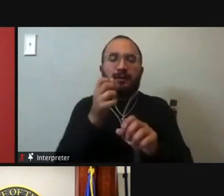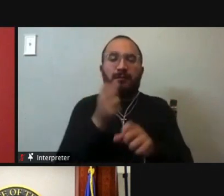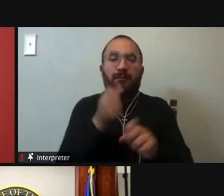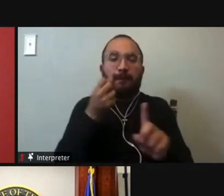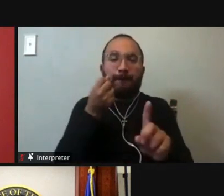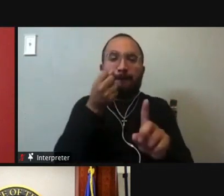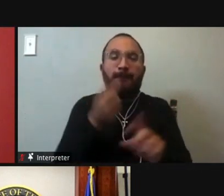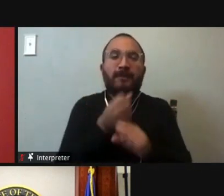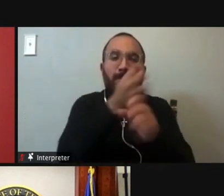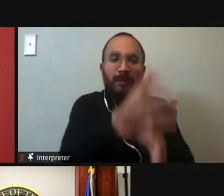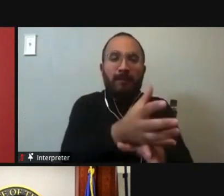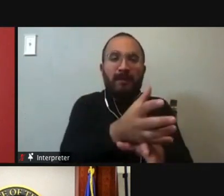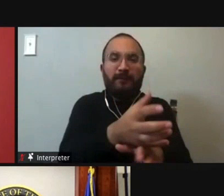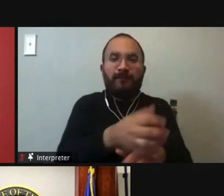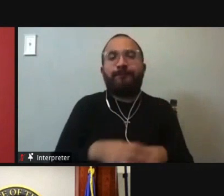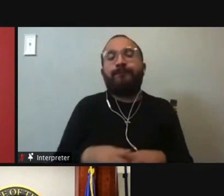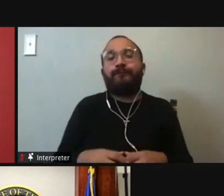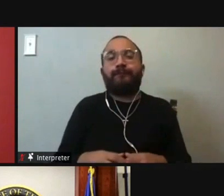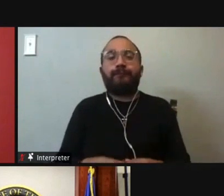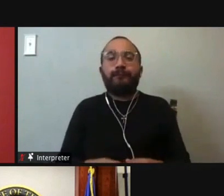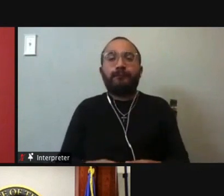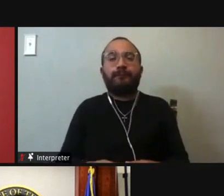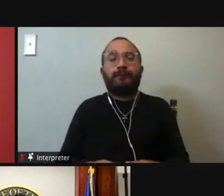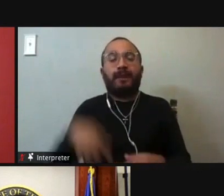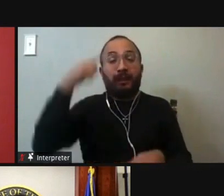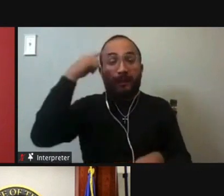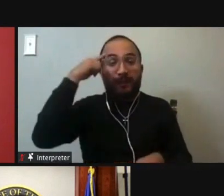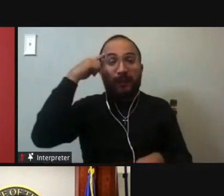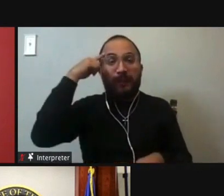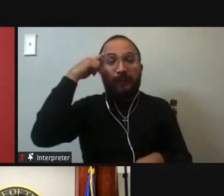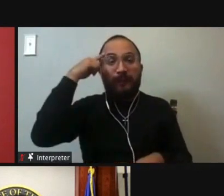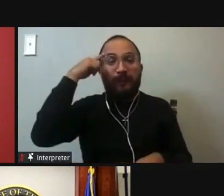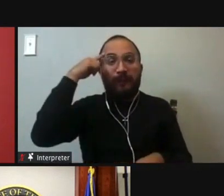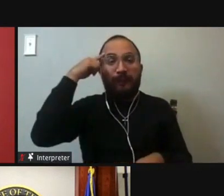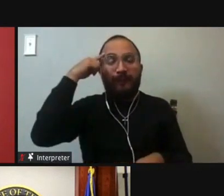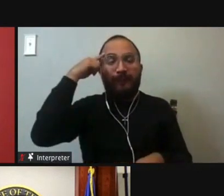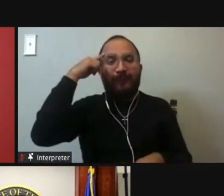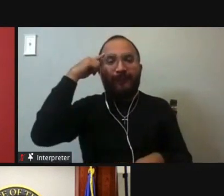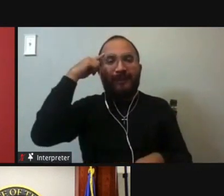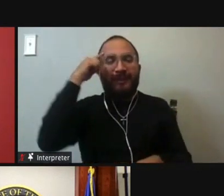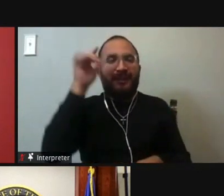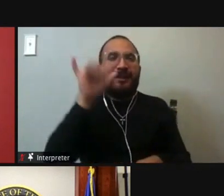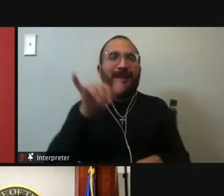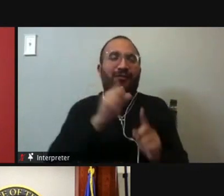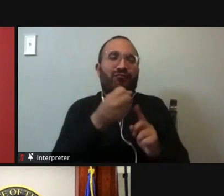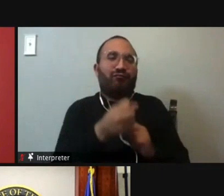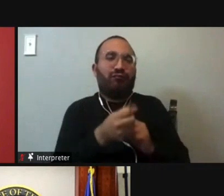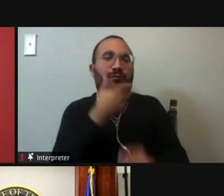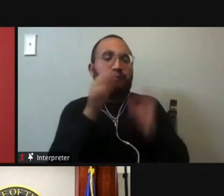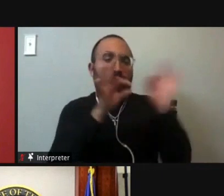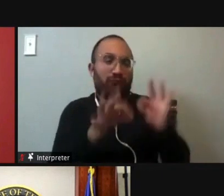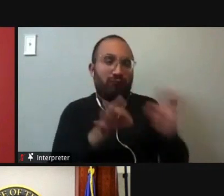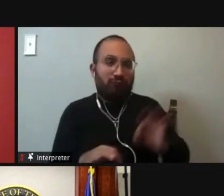gubernatorial and presidential election years. I think those dynamics better explain the results of judicial elections